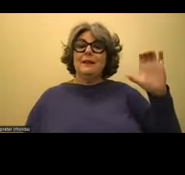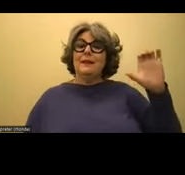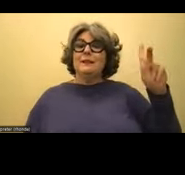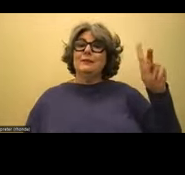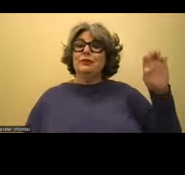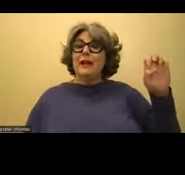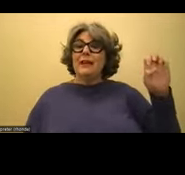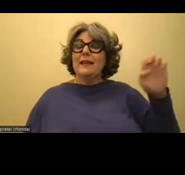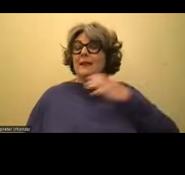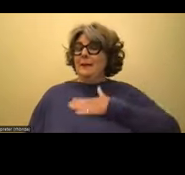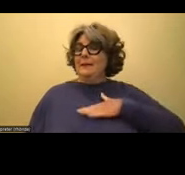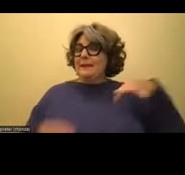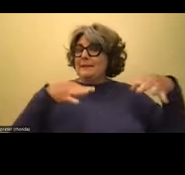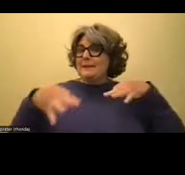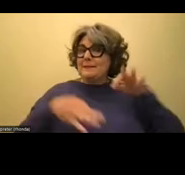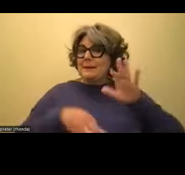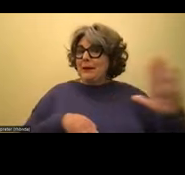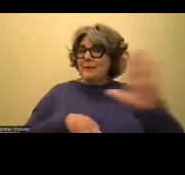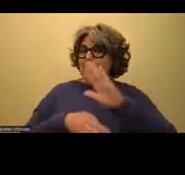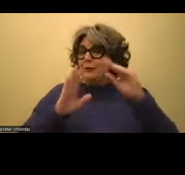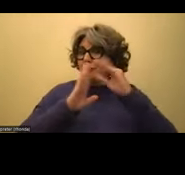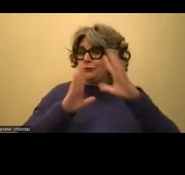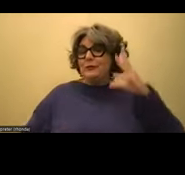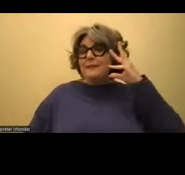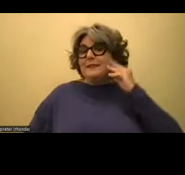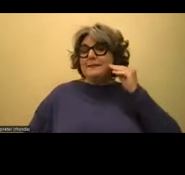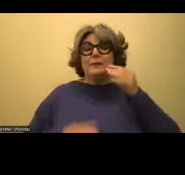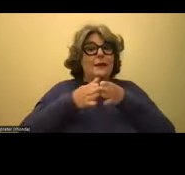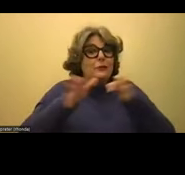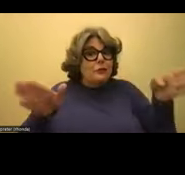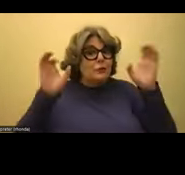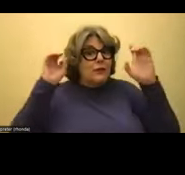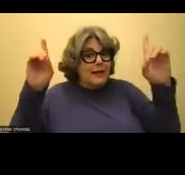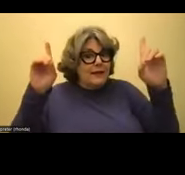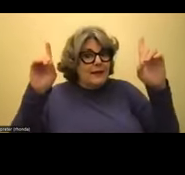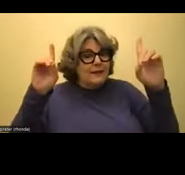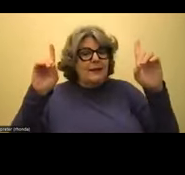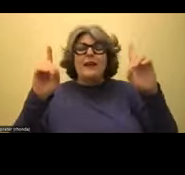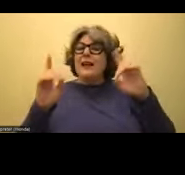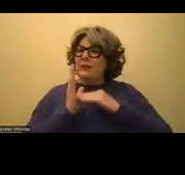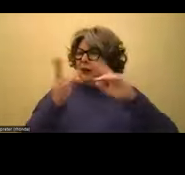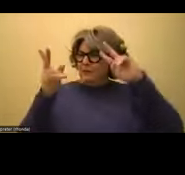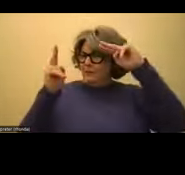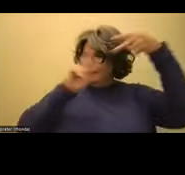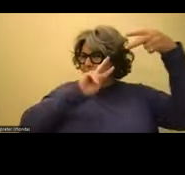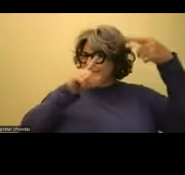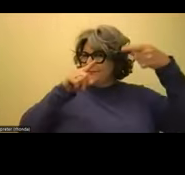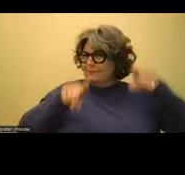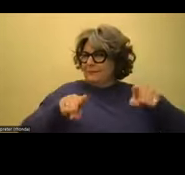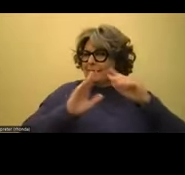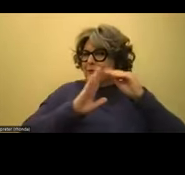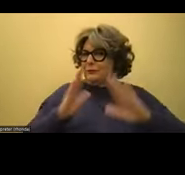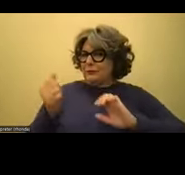about your students experiences with reading in a general education classroom and the misunderstandings that they're facing?